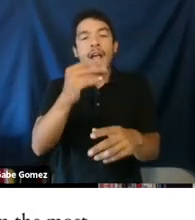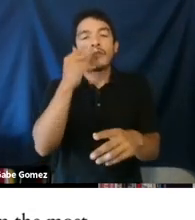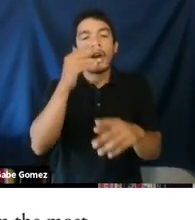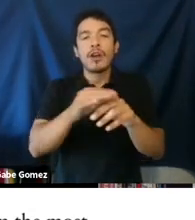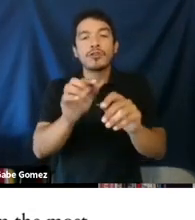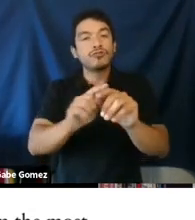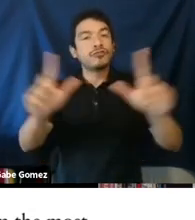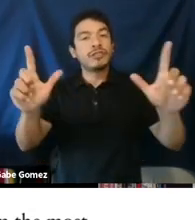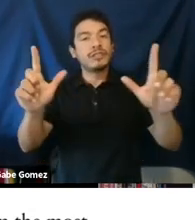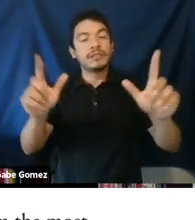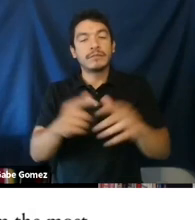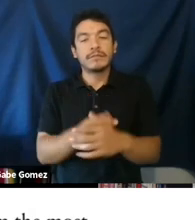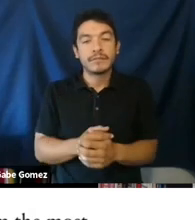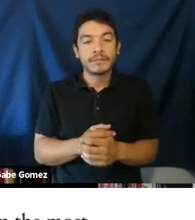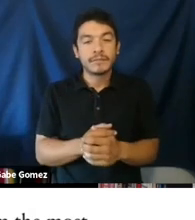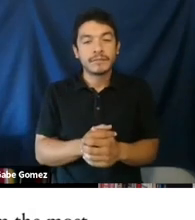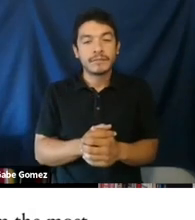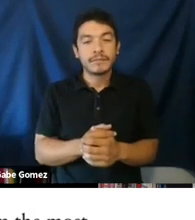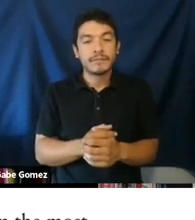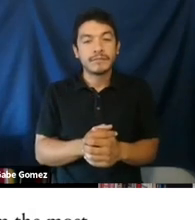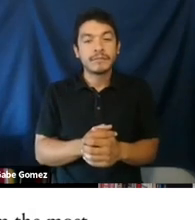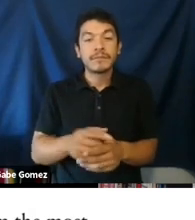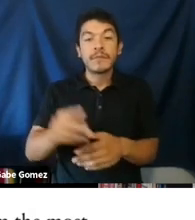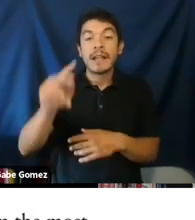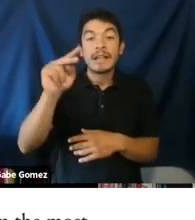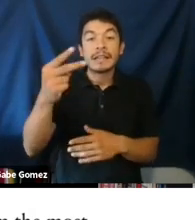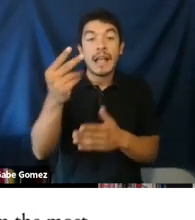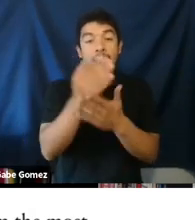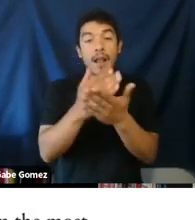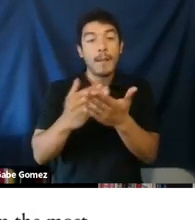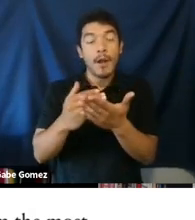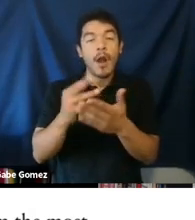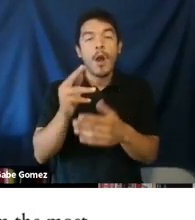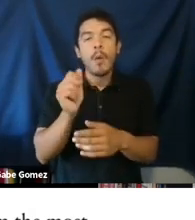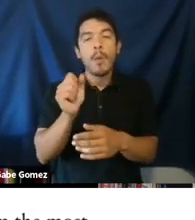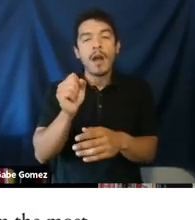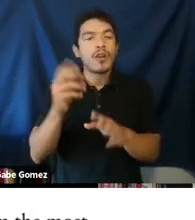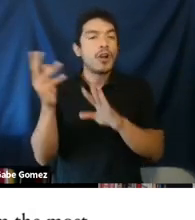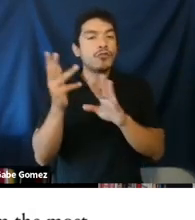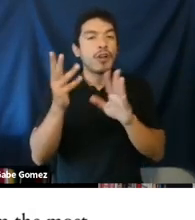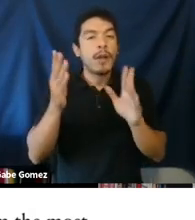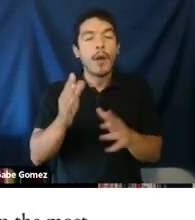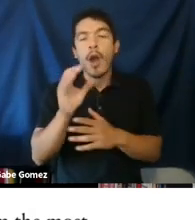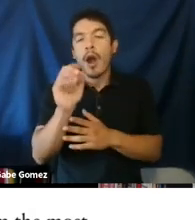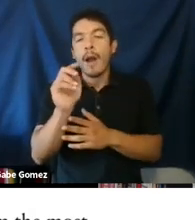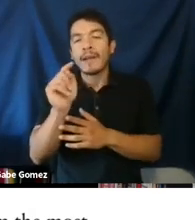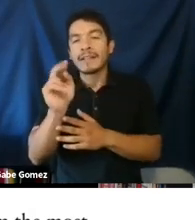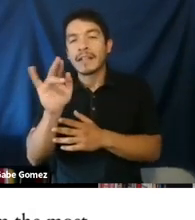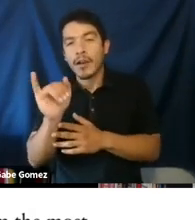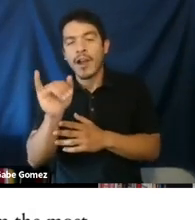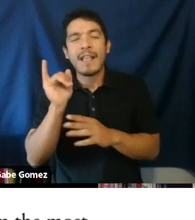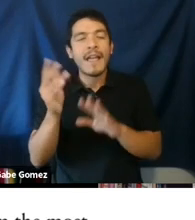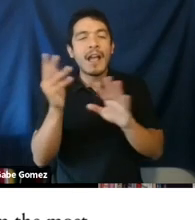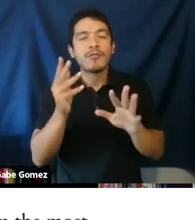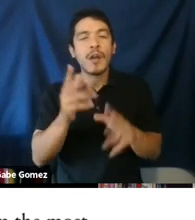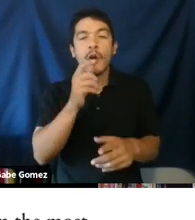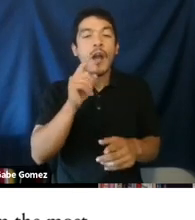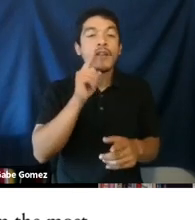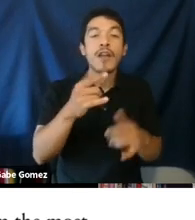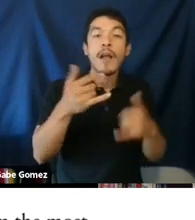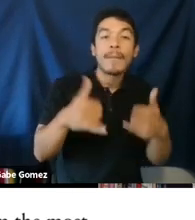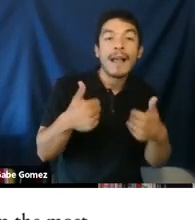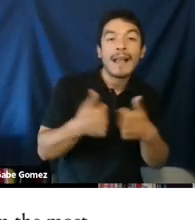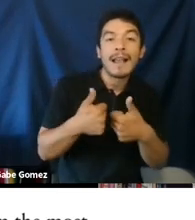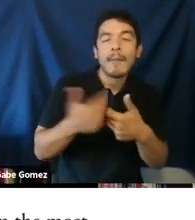So we looked at the actual content of the video game play that was being streamed on Twitch. The second part was looking at